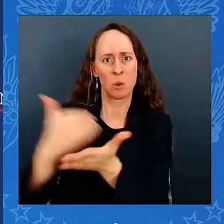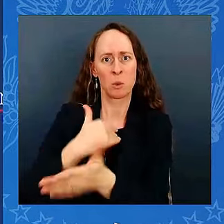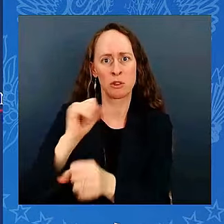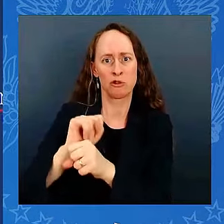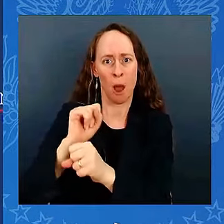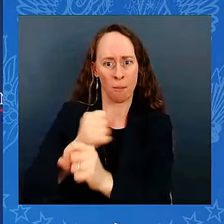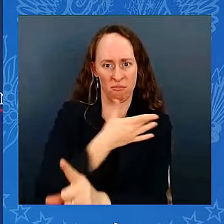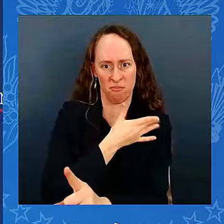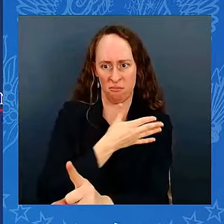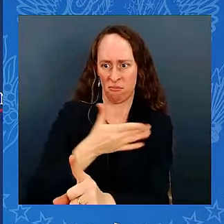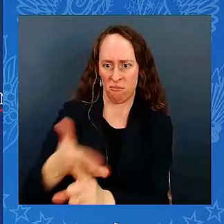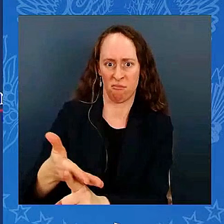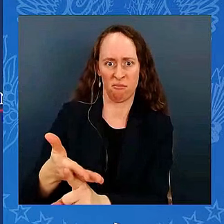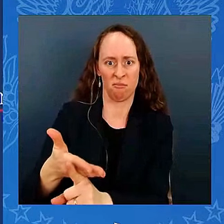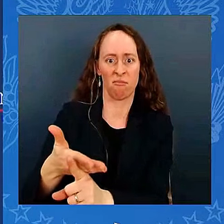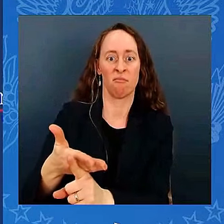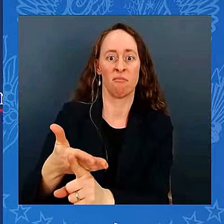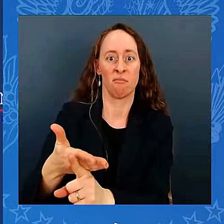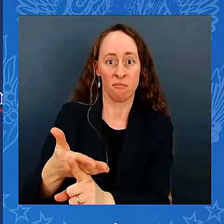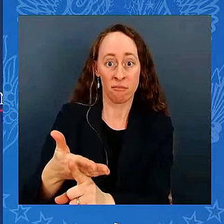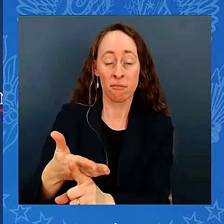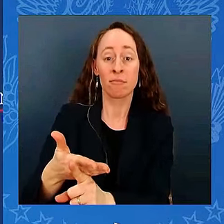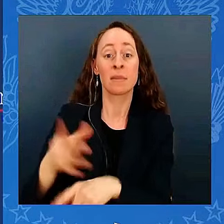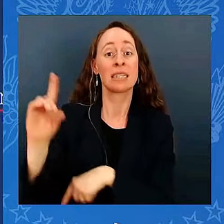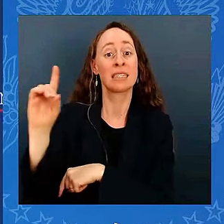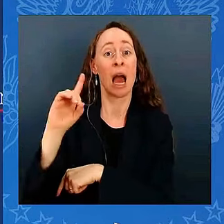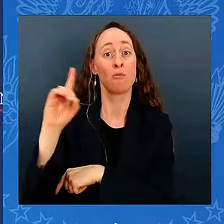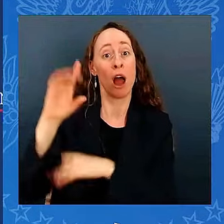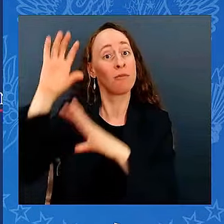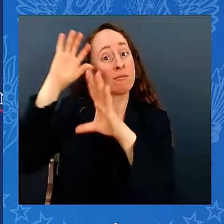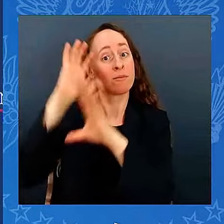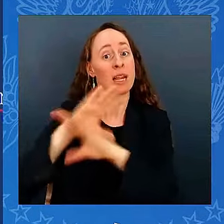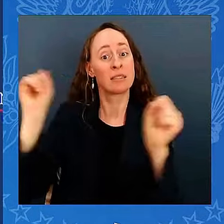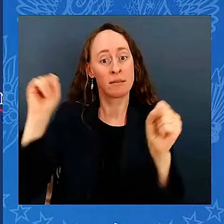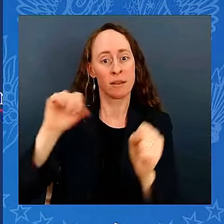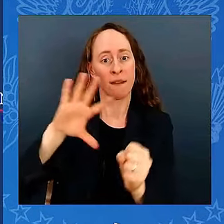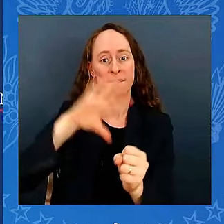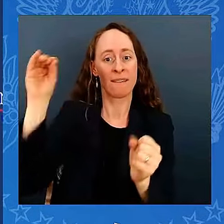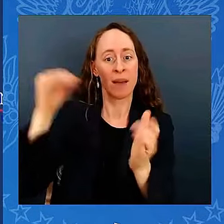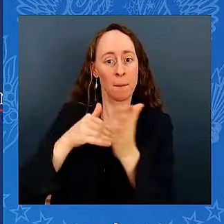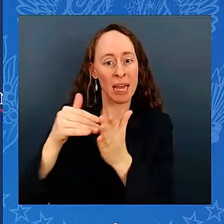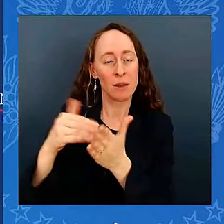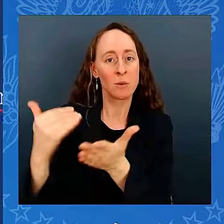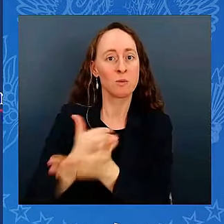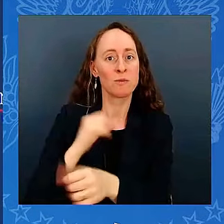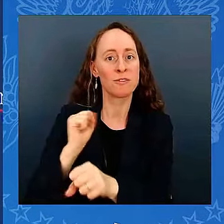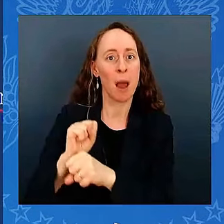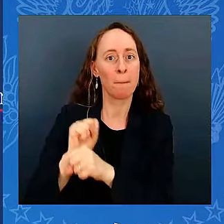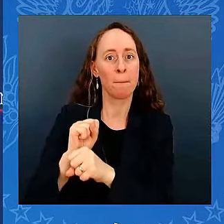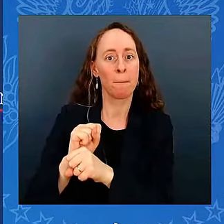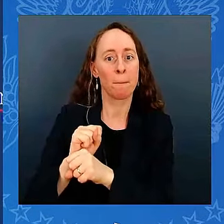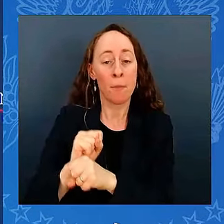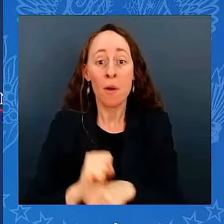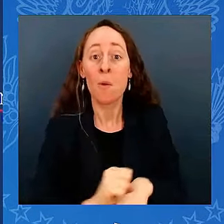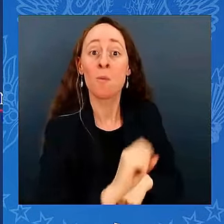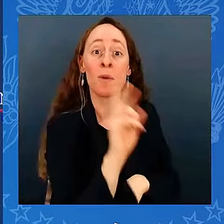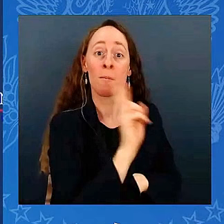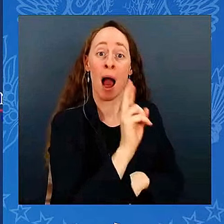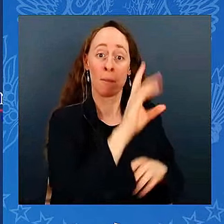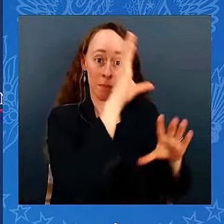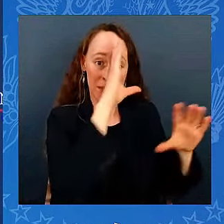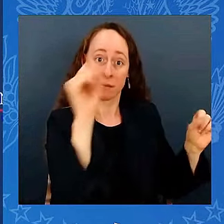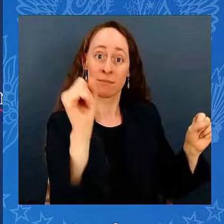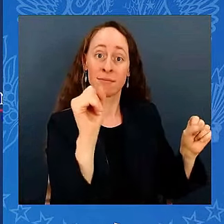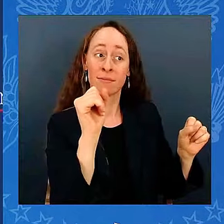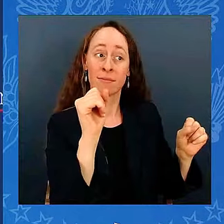Democratic presidents created 50 million. In fact, 50 million of those. And the economy under Republican presidents created 1 million of those